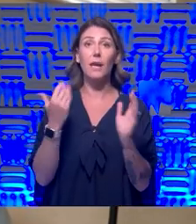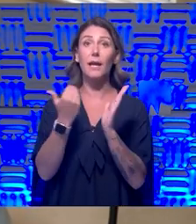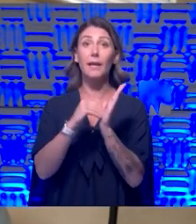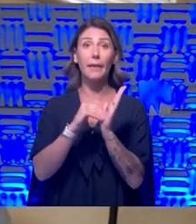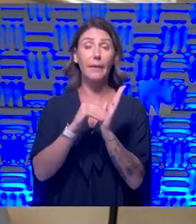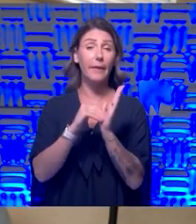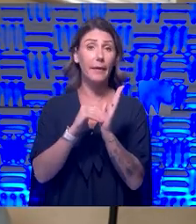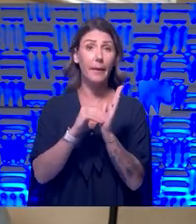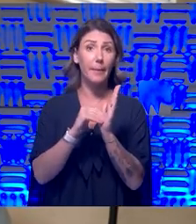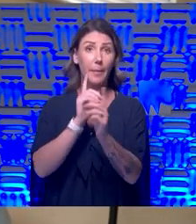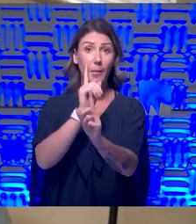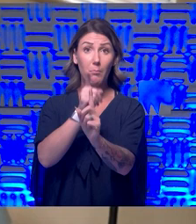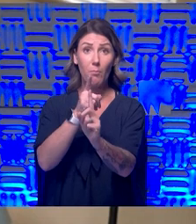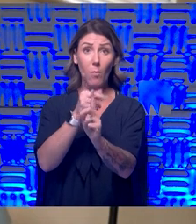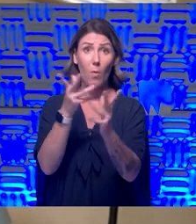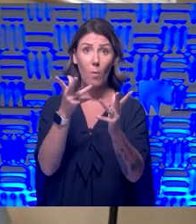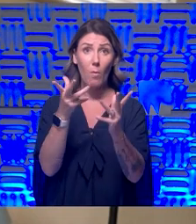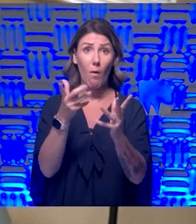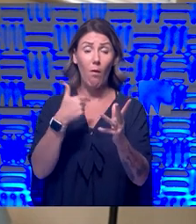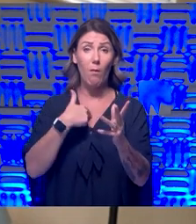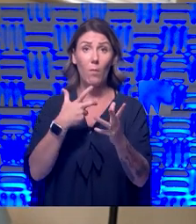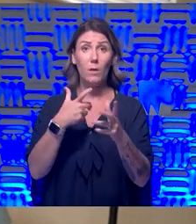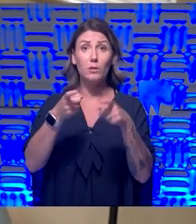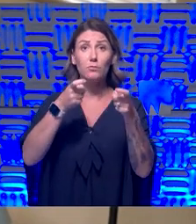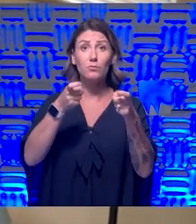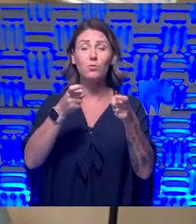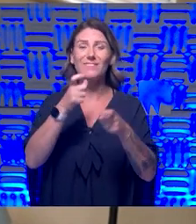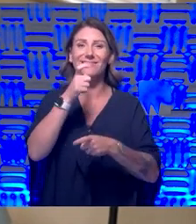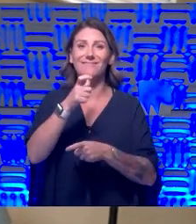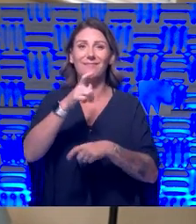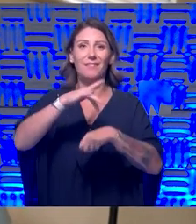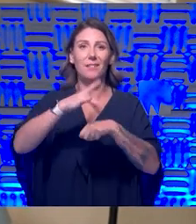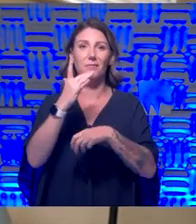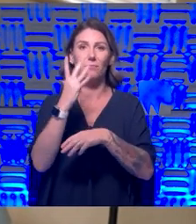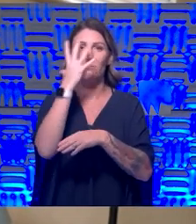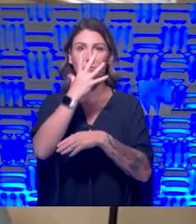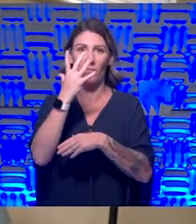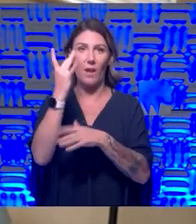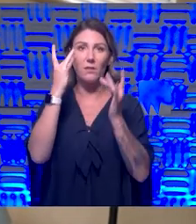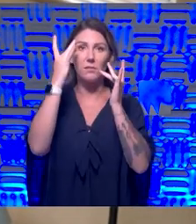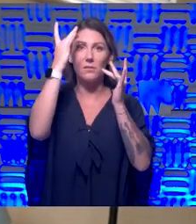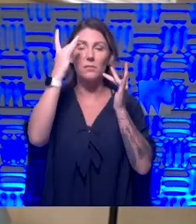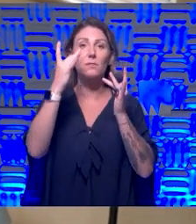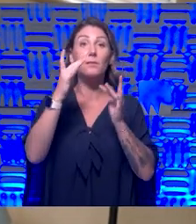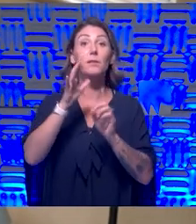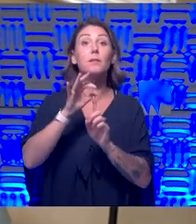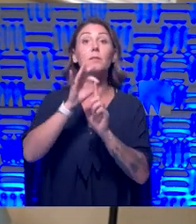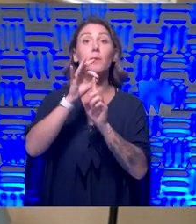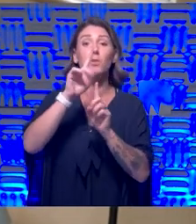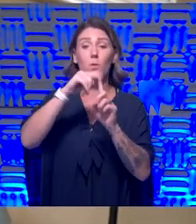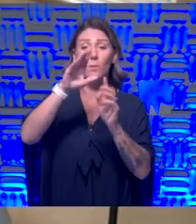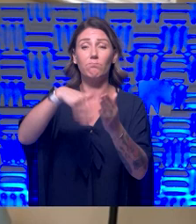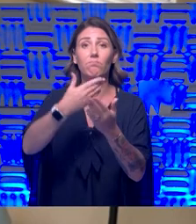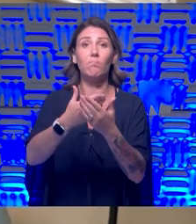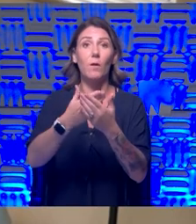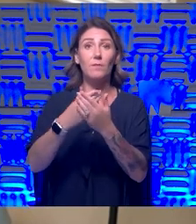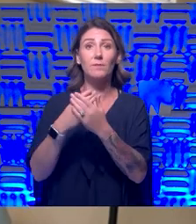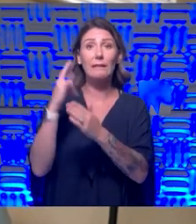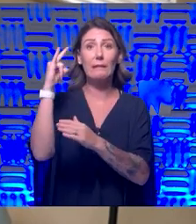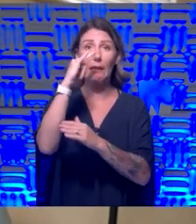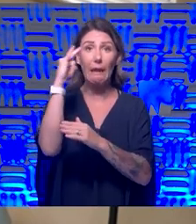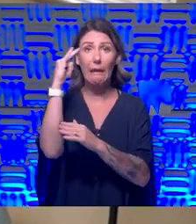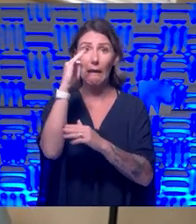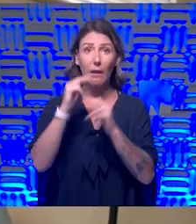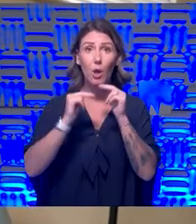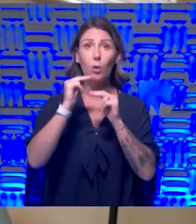main factor I was really trying to control is not touching my face, um, especially once getting into the airport. And as